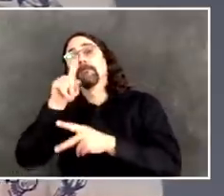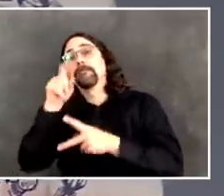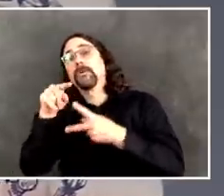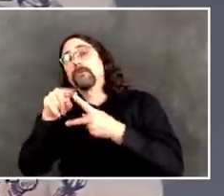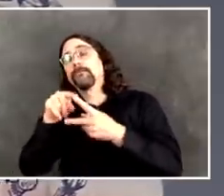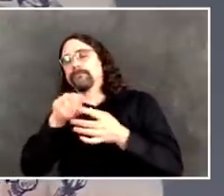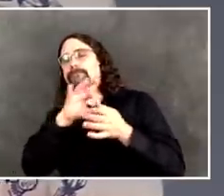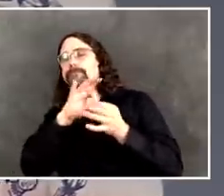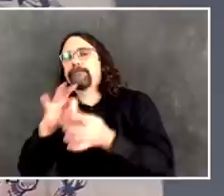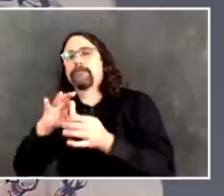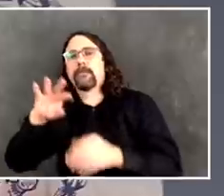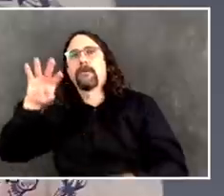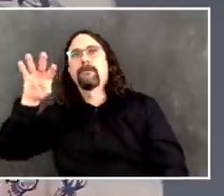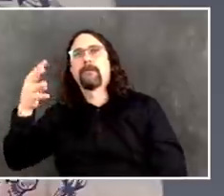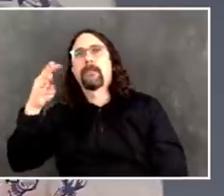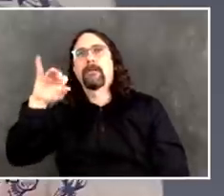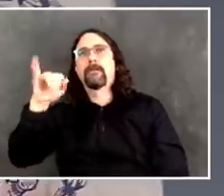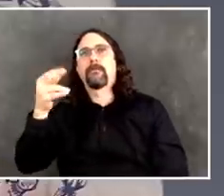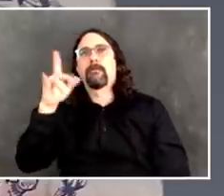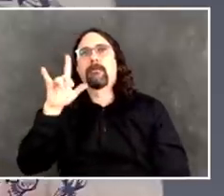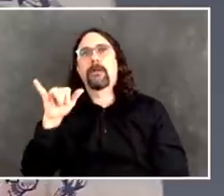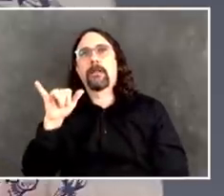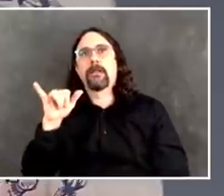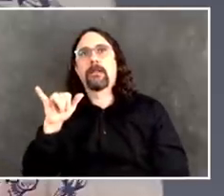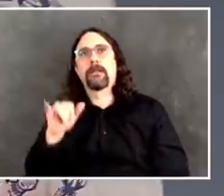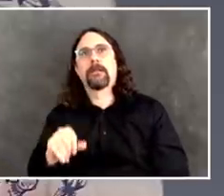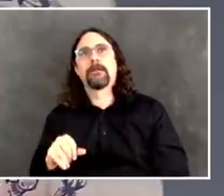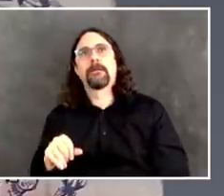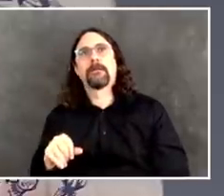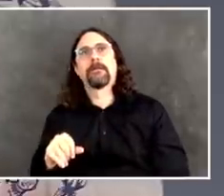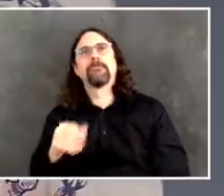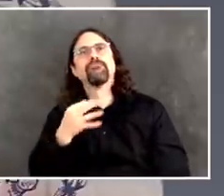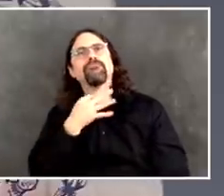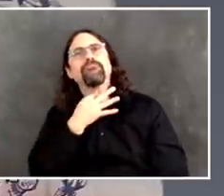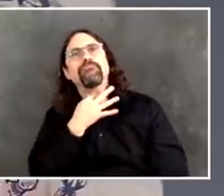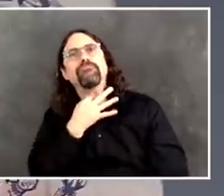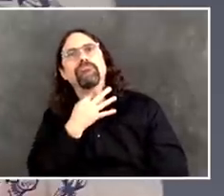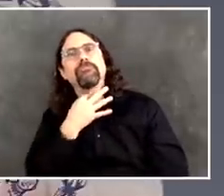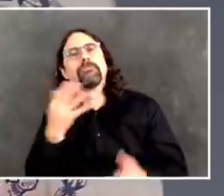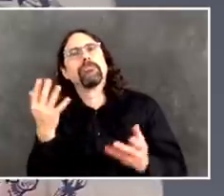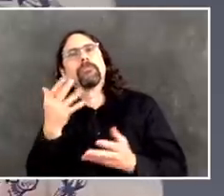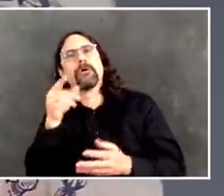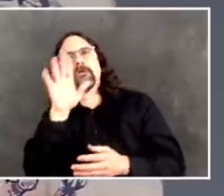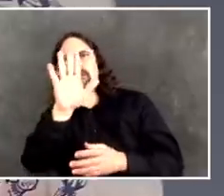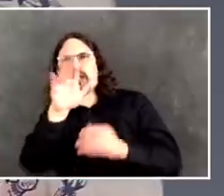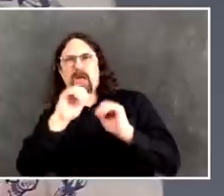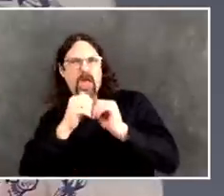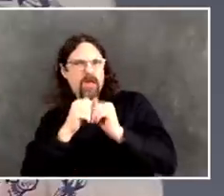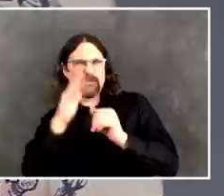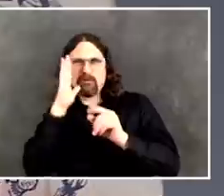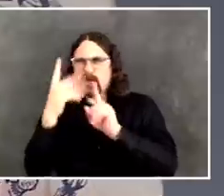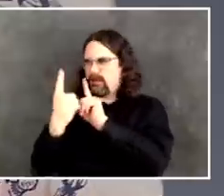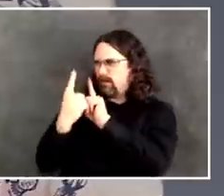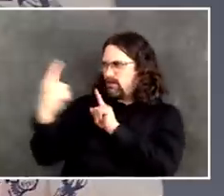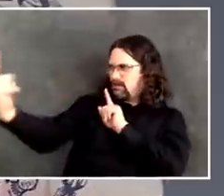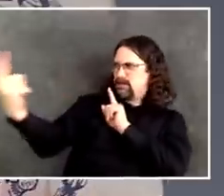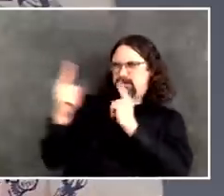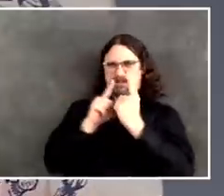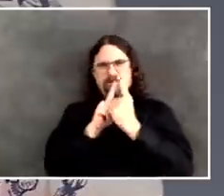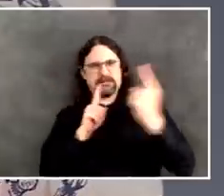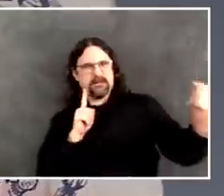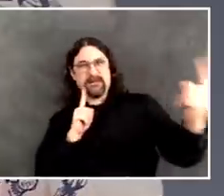NYPD involved to enforce that. And around that issue, Stuart